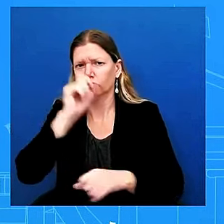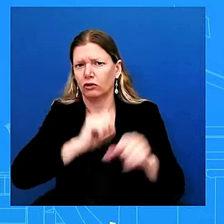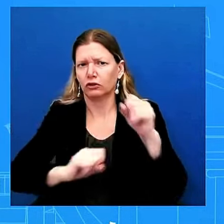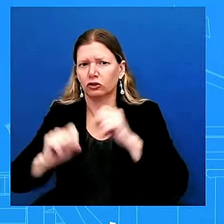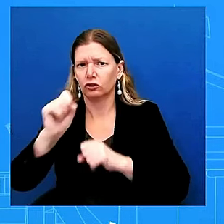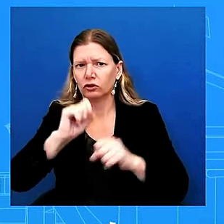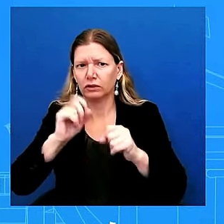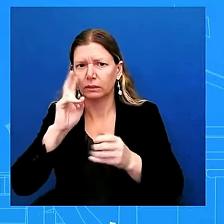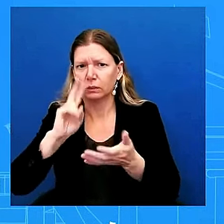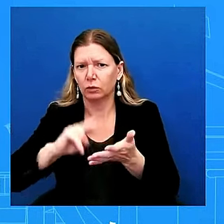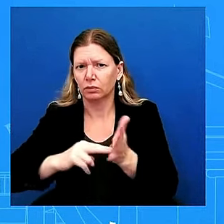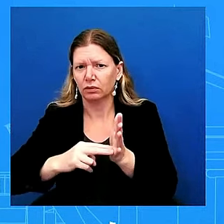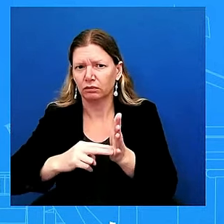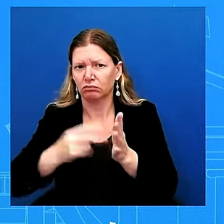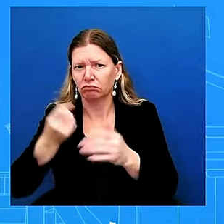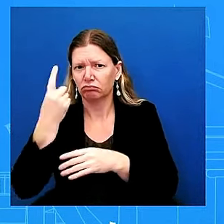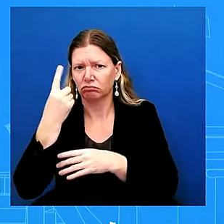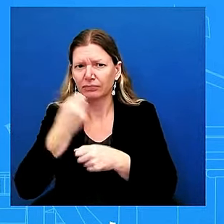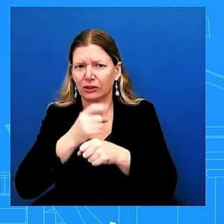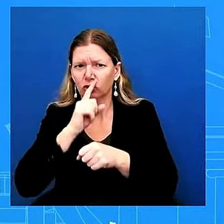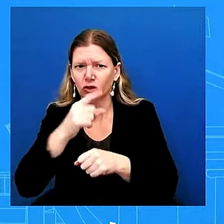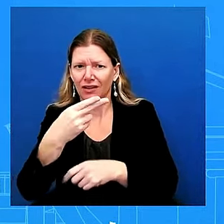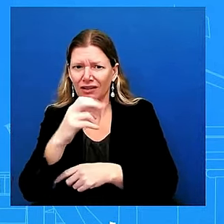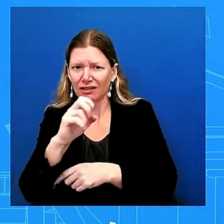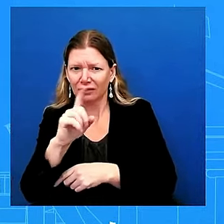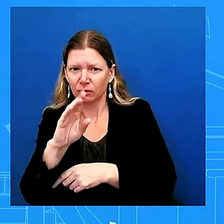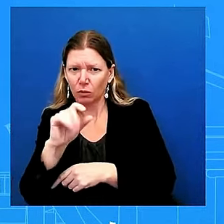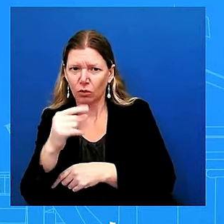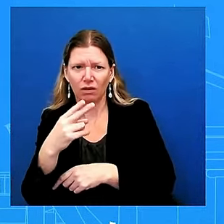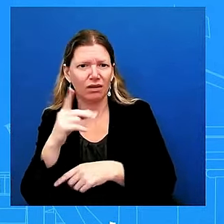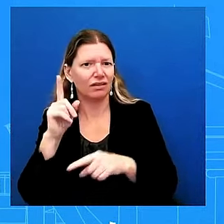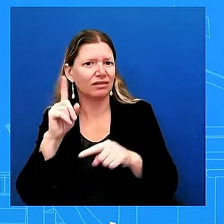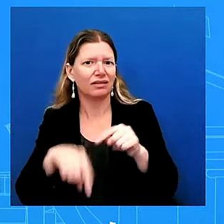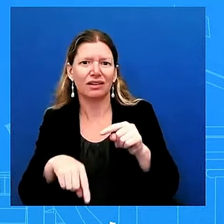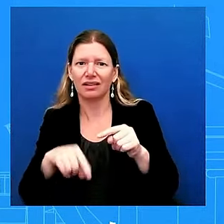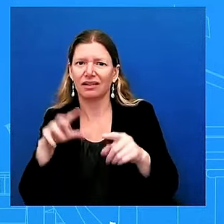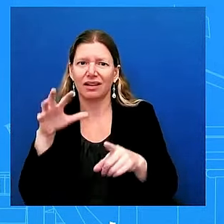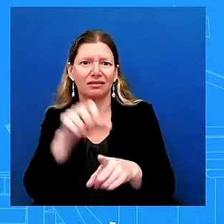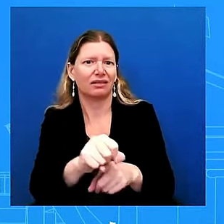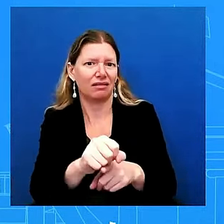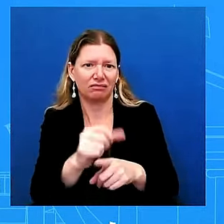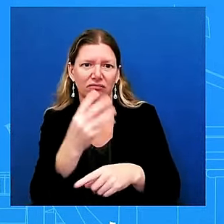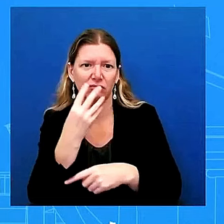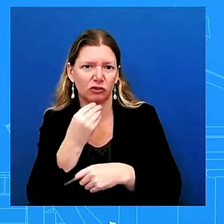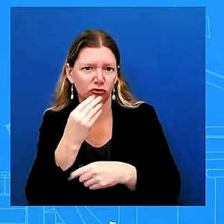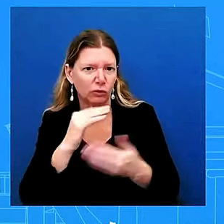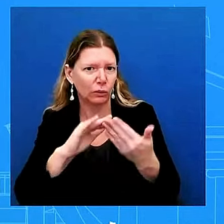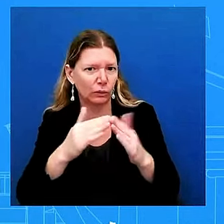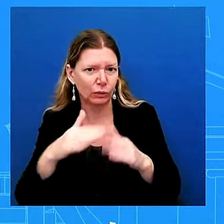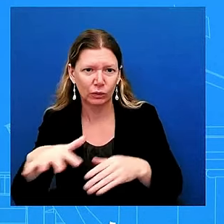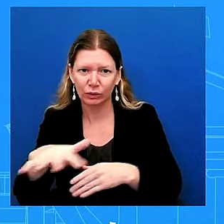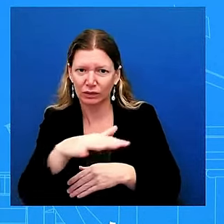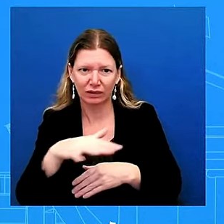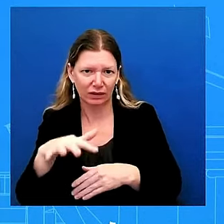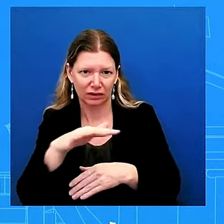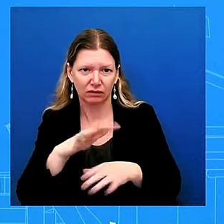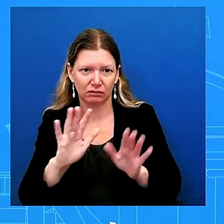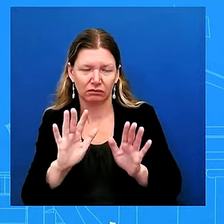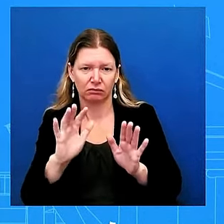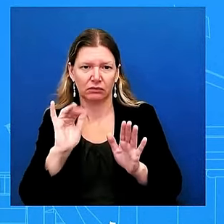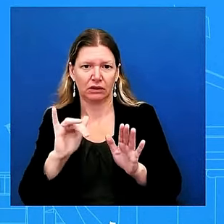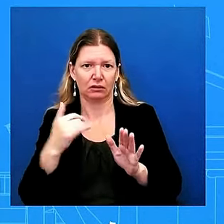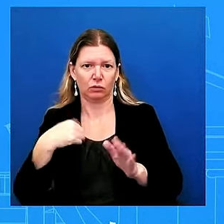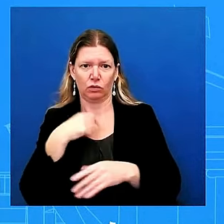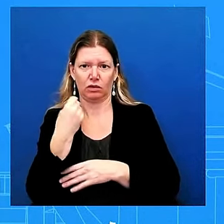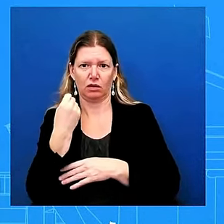israeli communities from the immediate opposite side of the border that's what we understand i'm just not going to get into uh get into